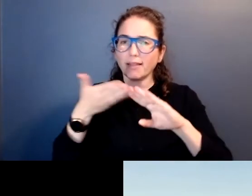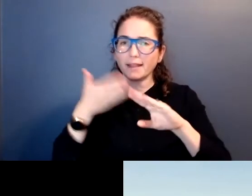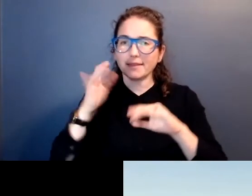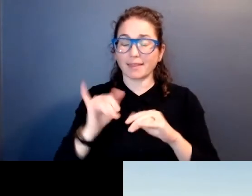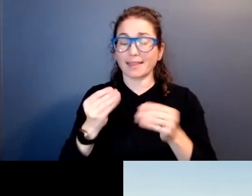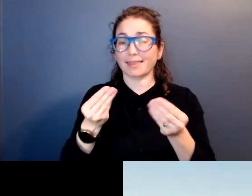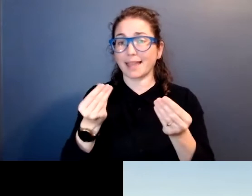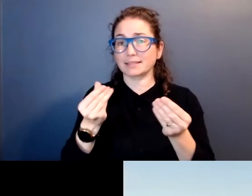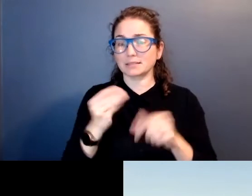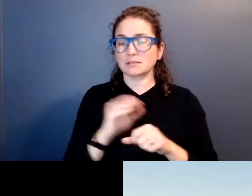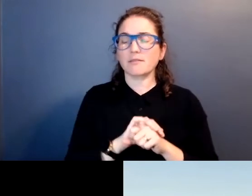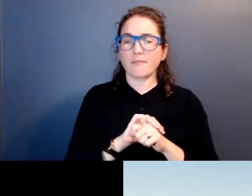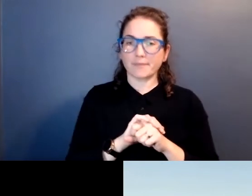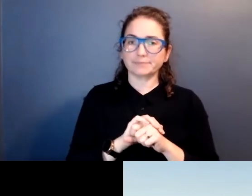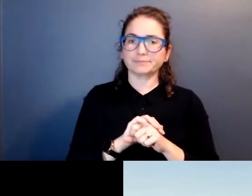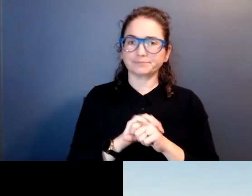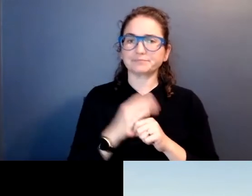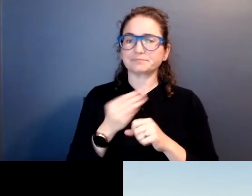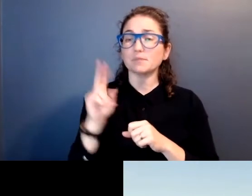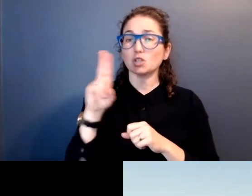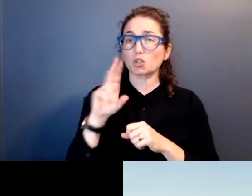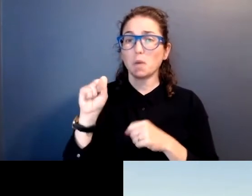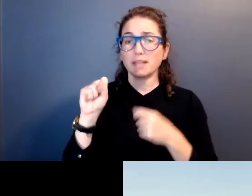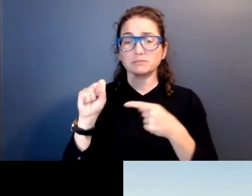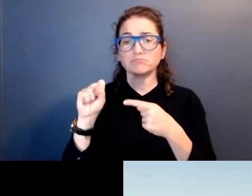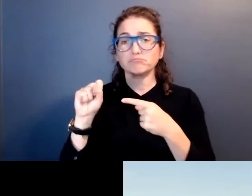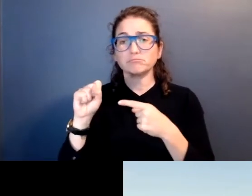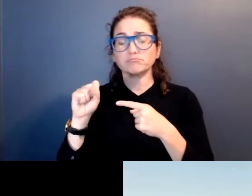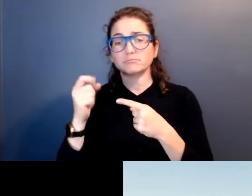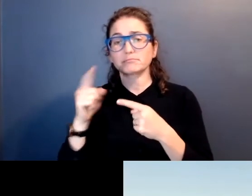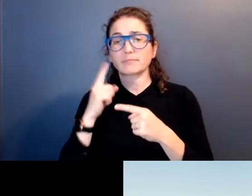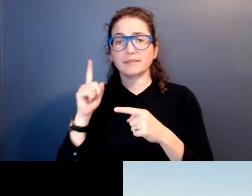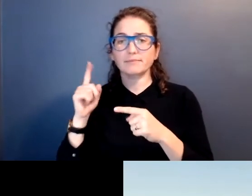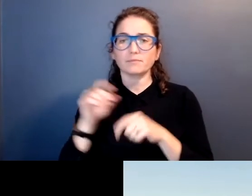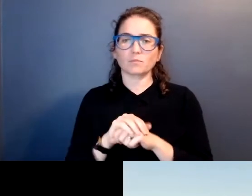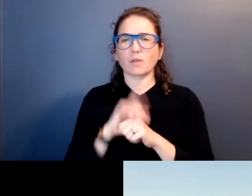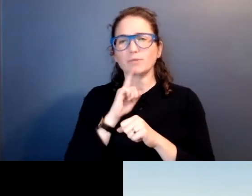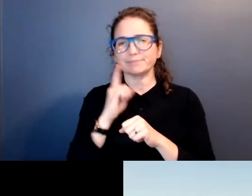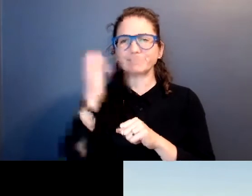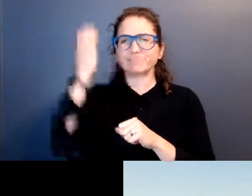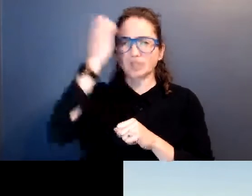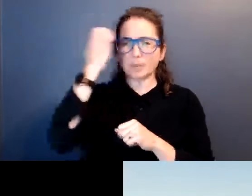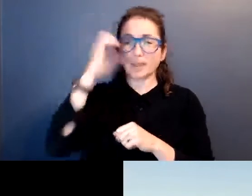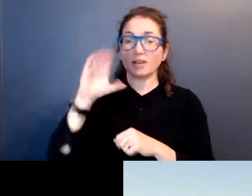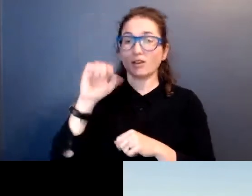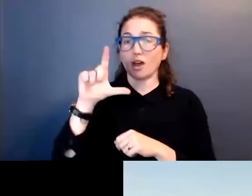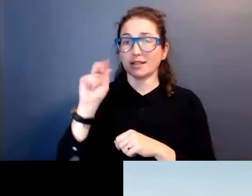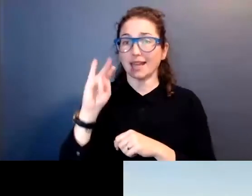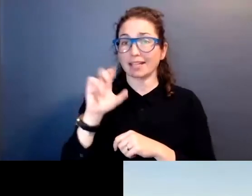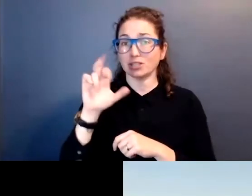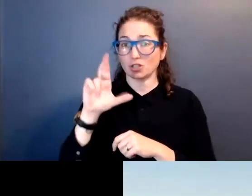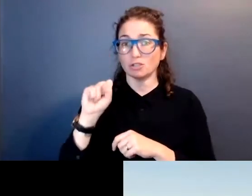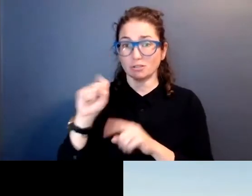And the United States recognized, or the European colonizers essentially